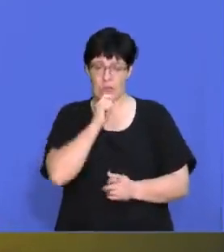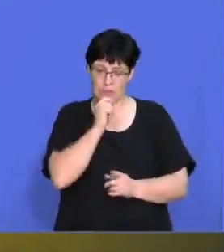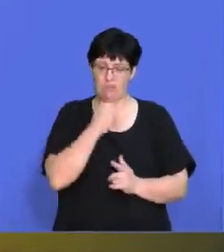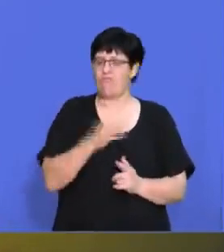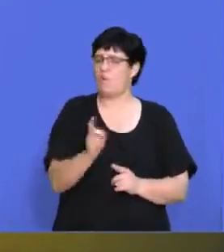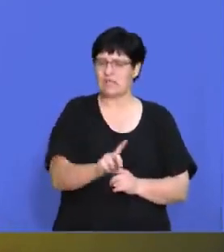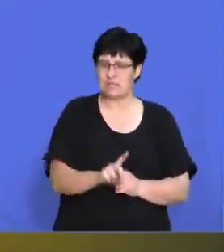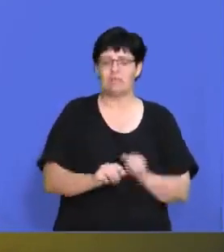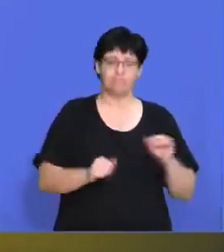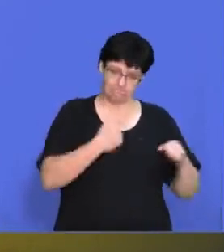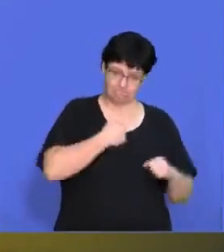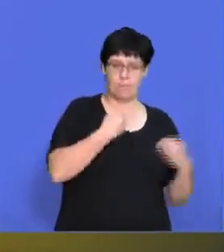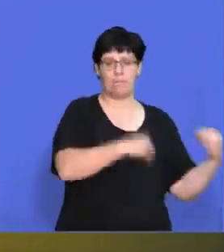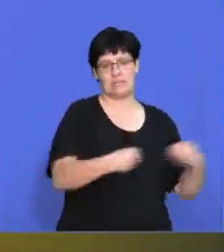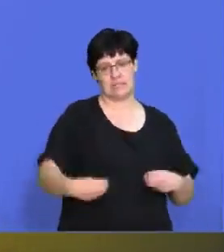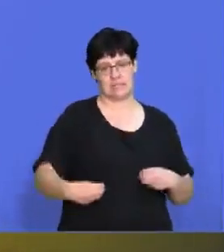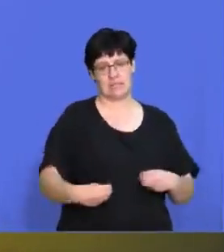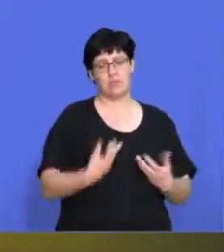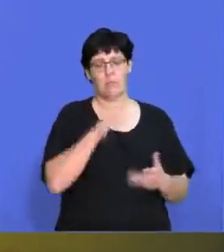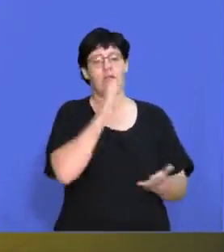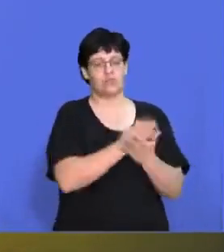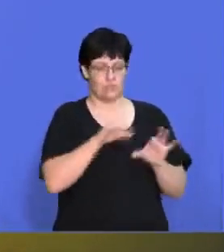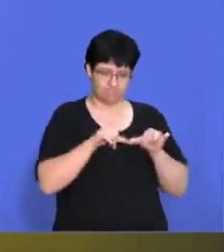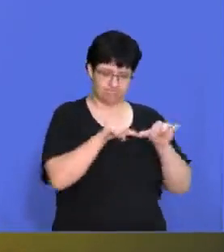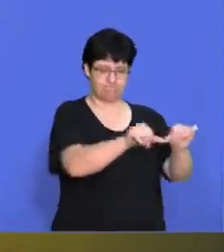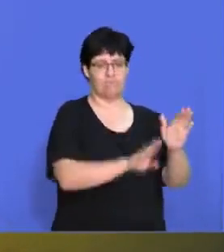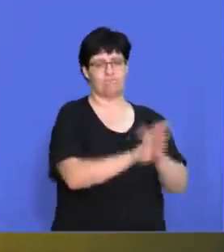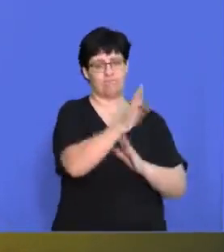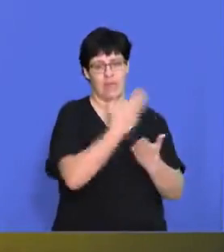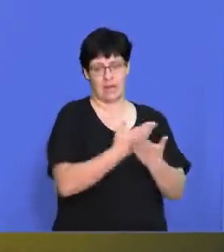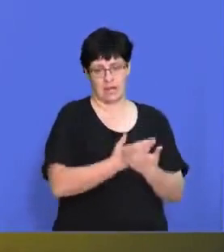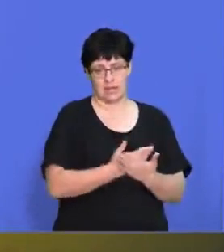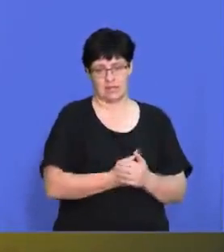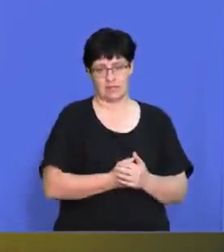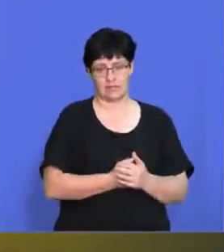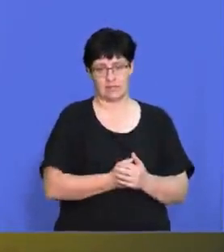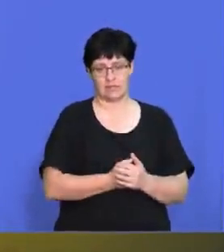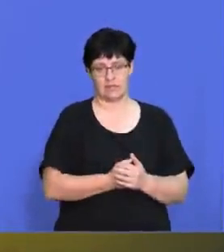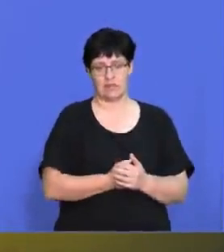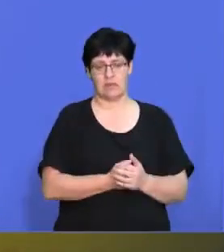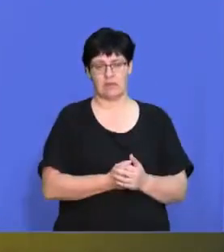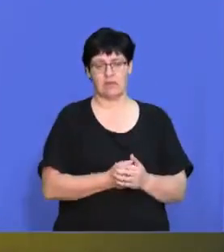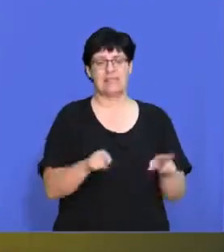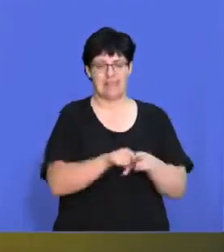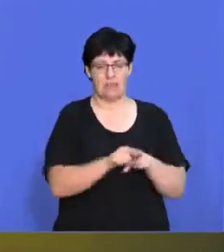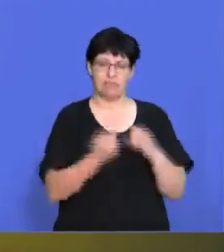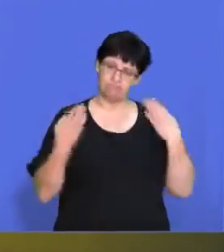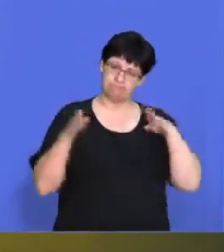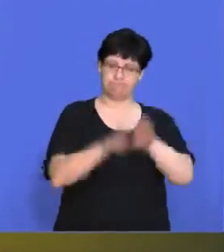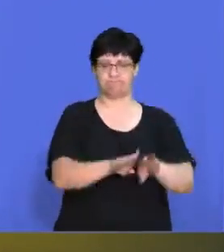their current business to ensure its survival and that it doesn't close down.